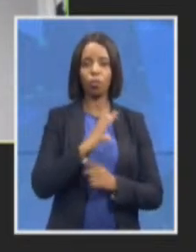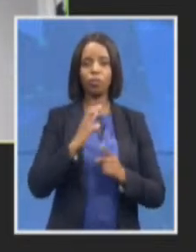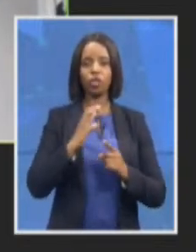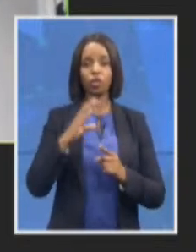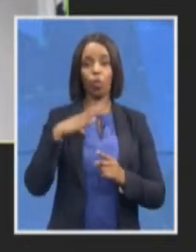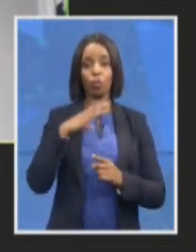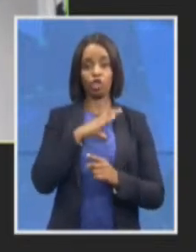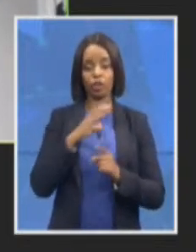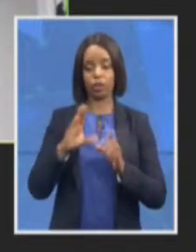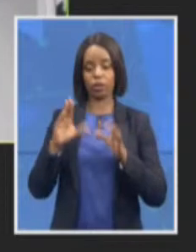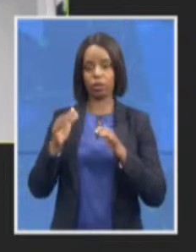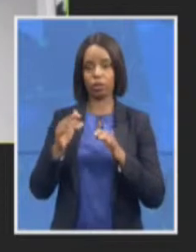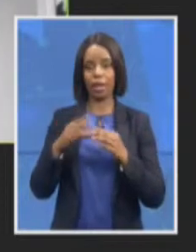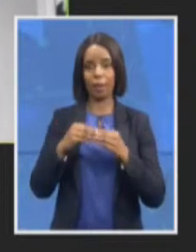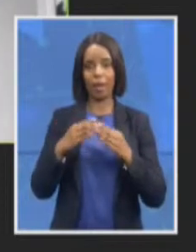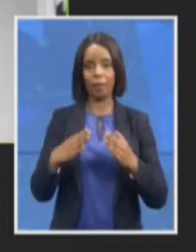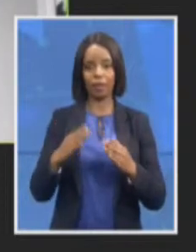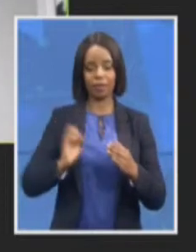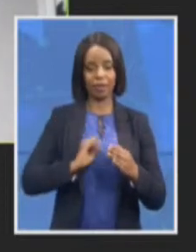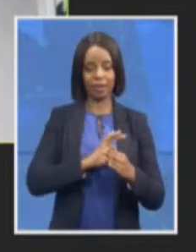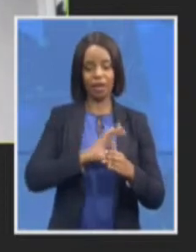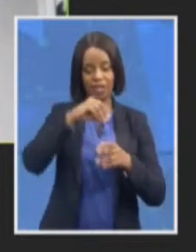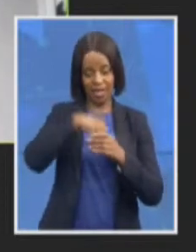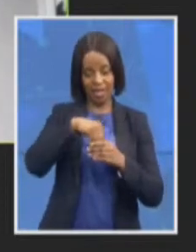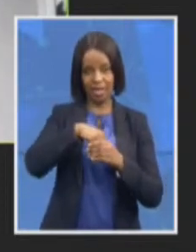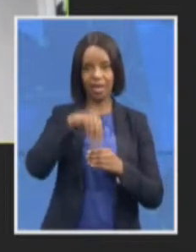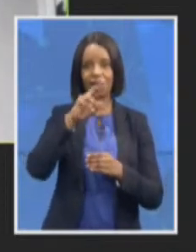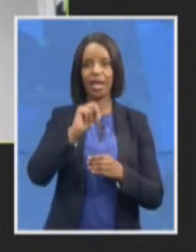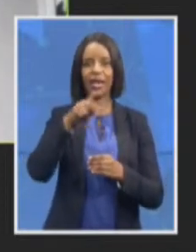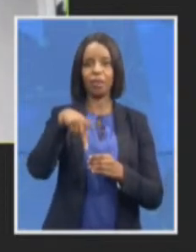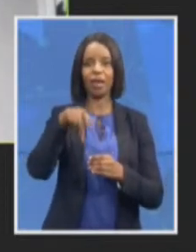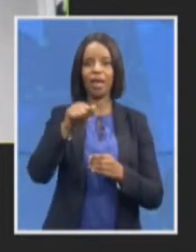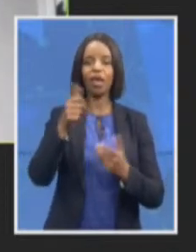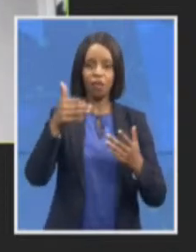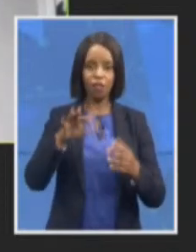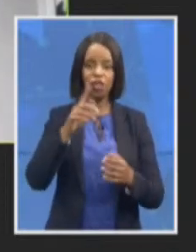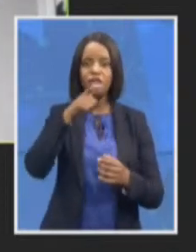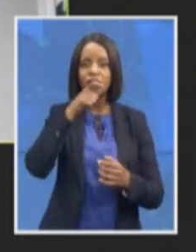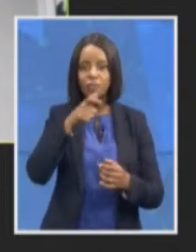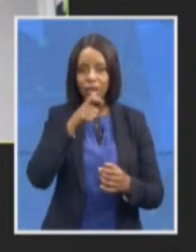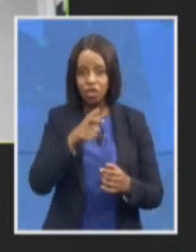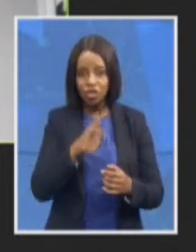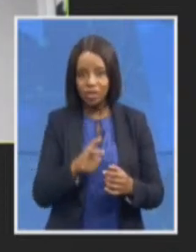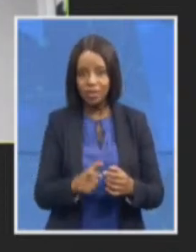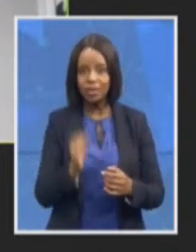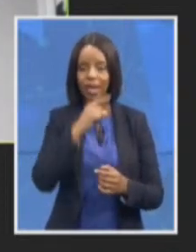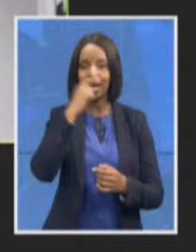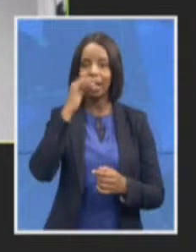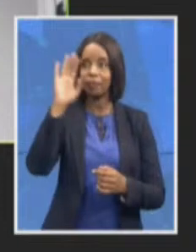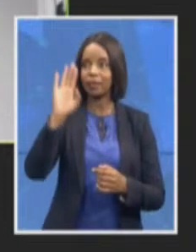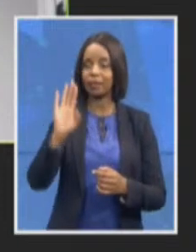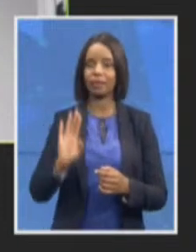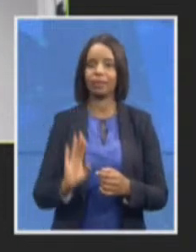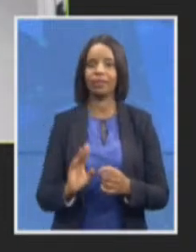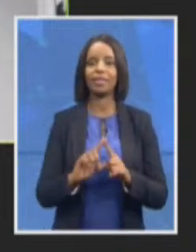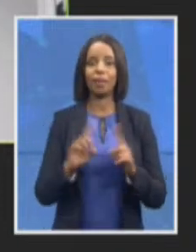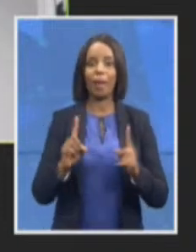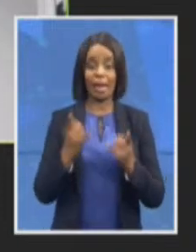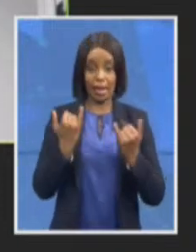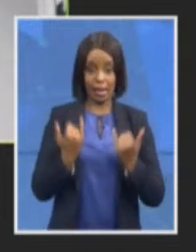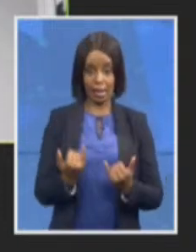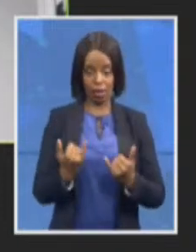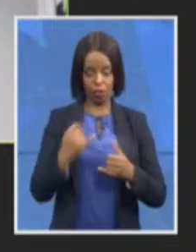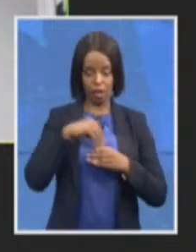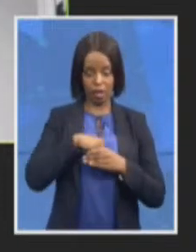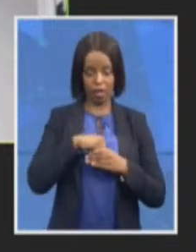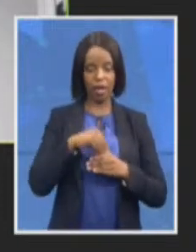was mentioned and all I can say at this stage is that there are internal processes as you all know Advocate